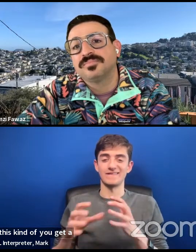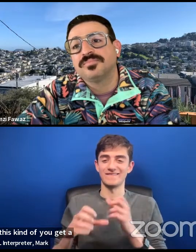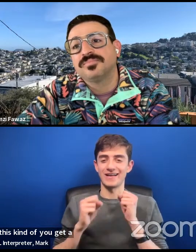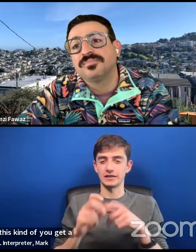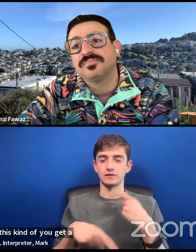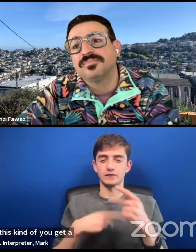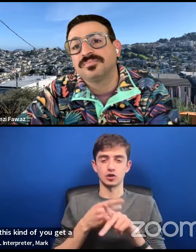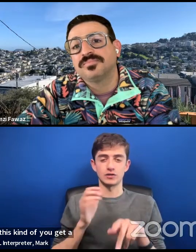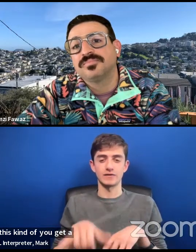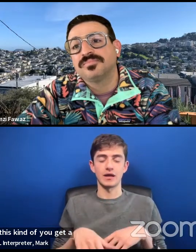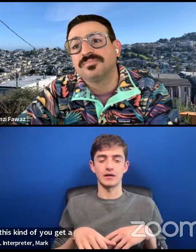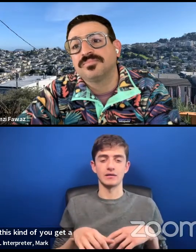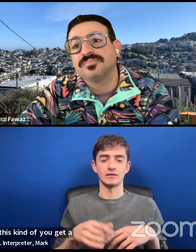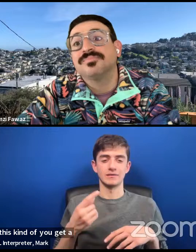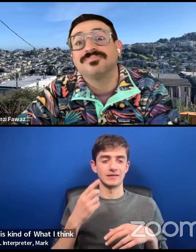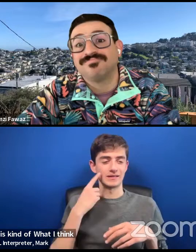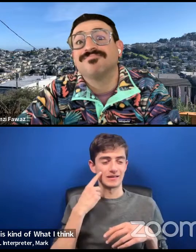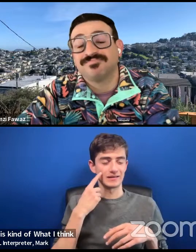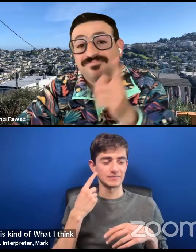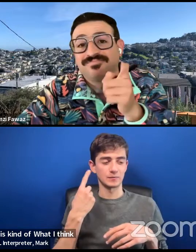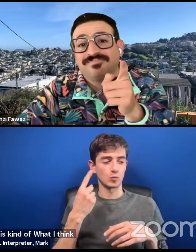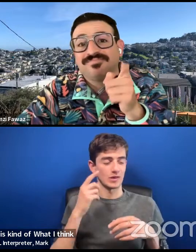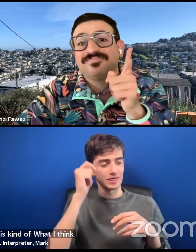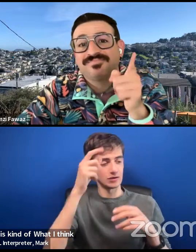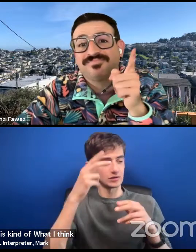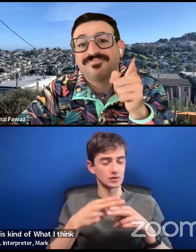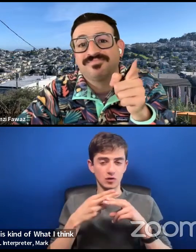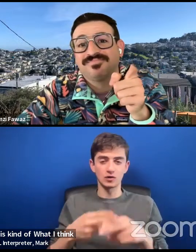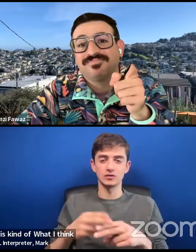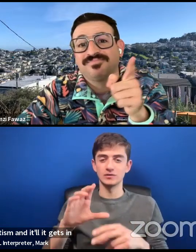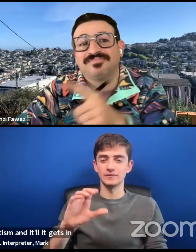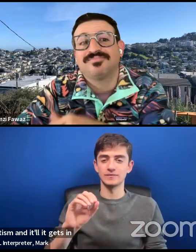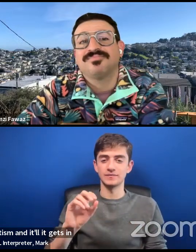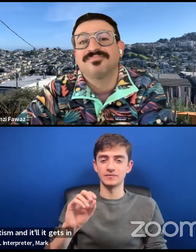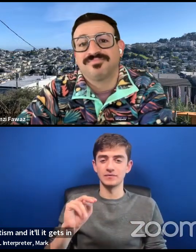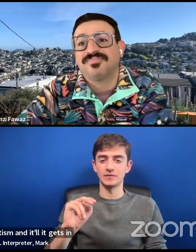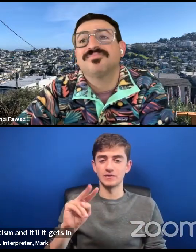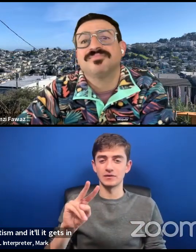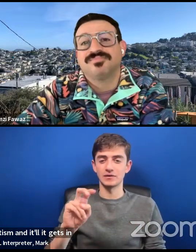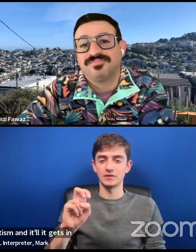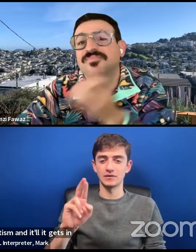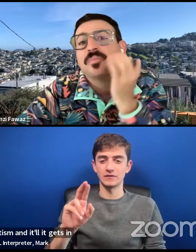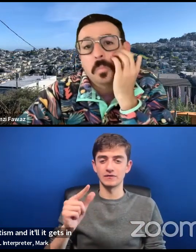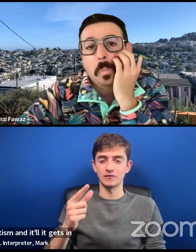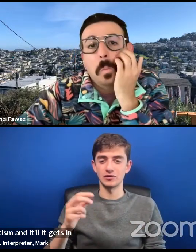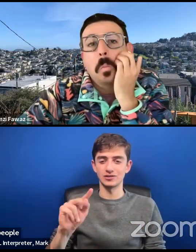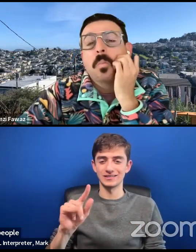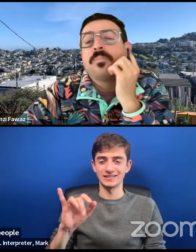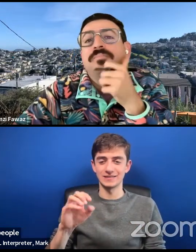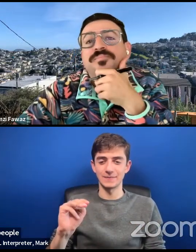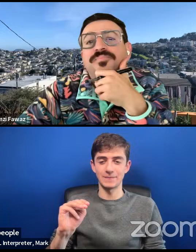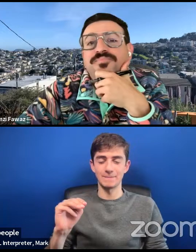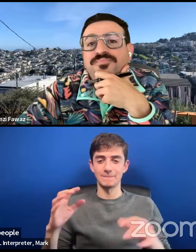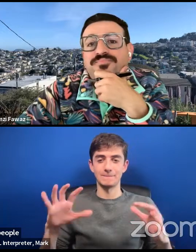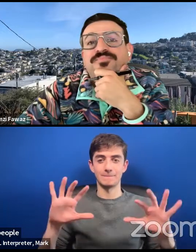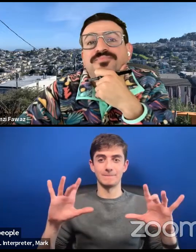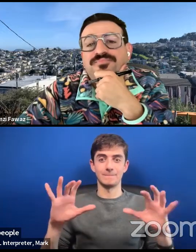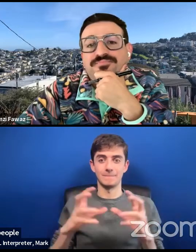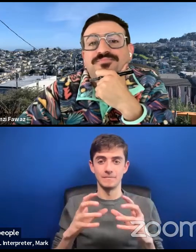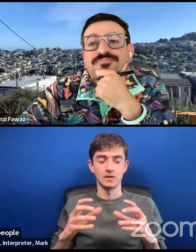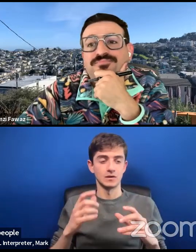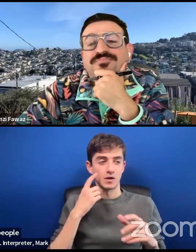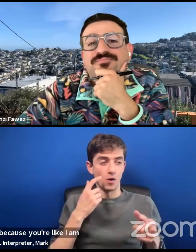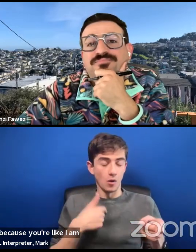what I think Janet Haley calls convergentism. And it, it gets in the way of people's thought, right? Cause you're like, I am anti